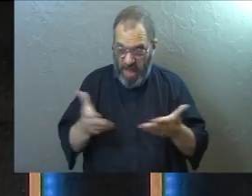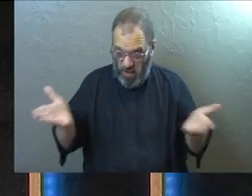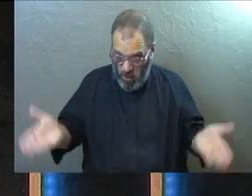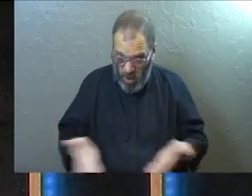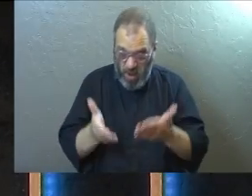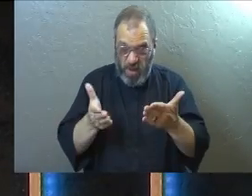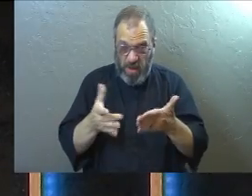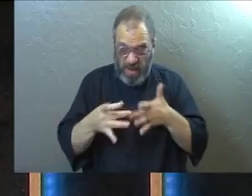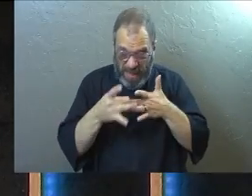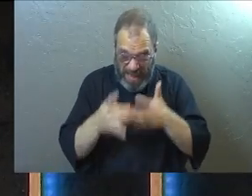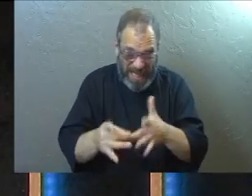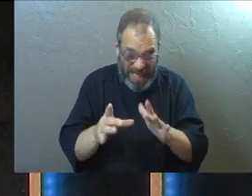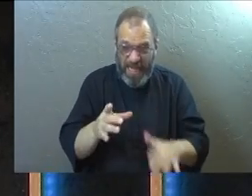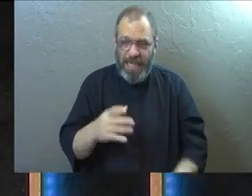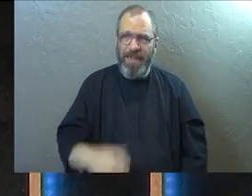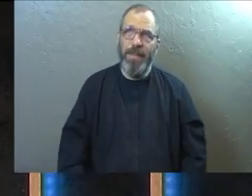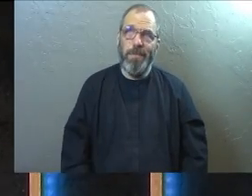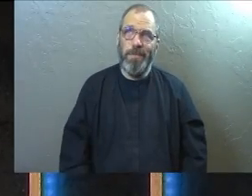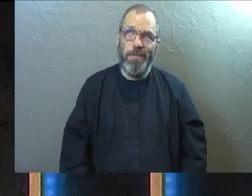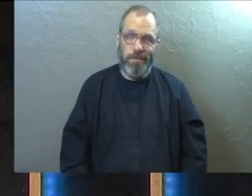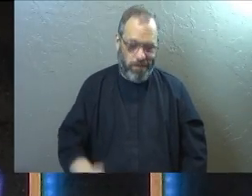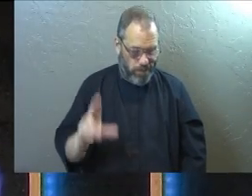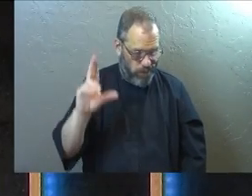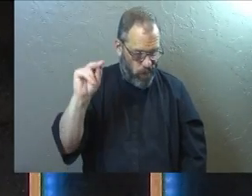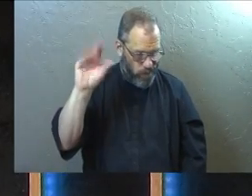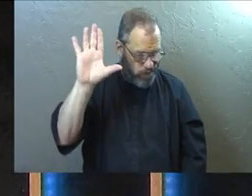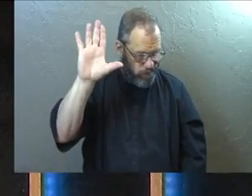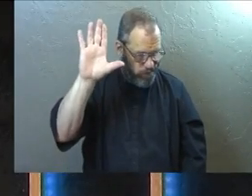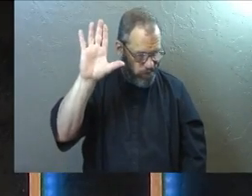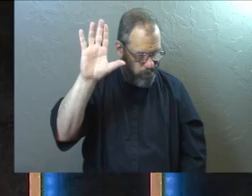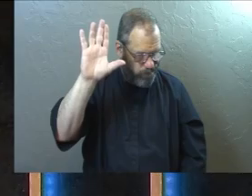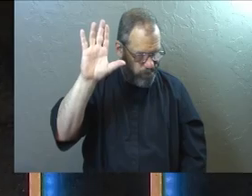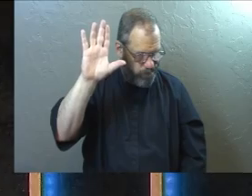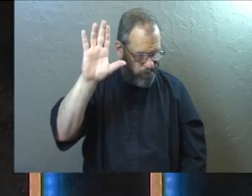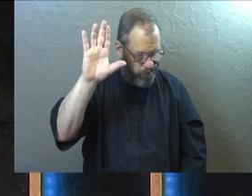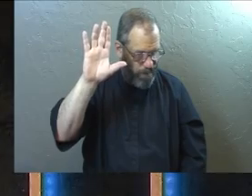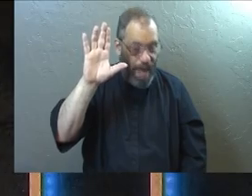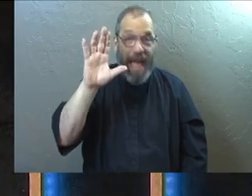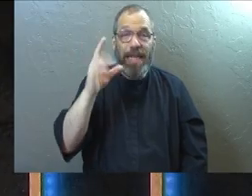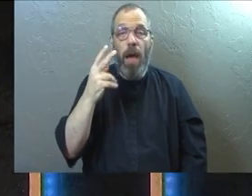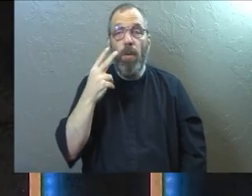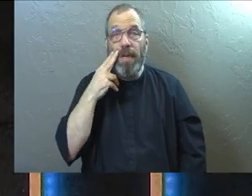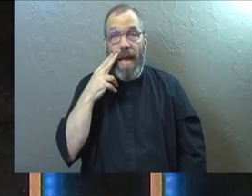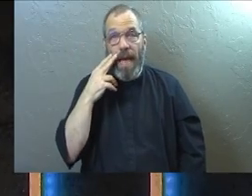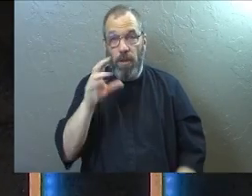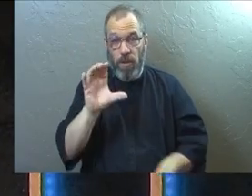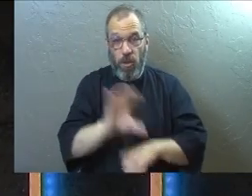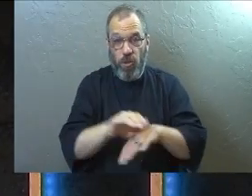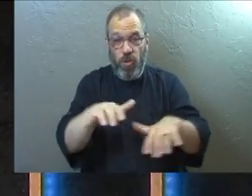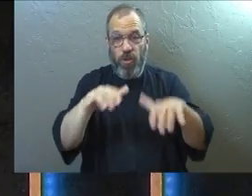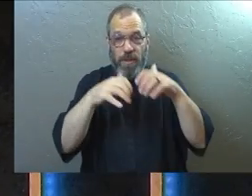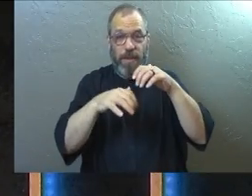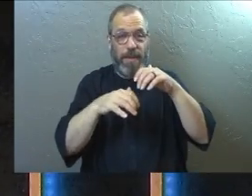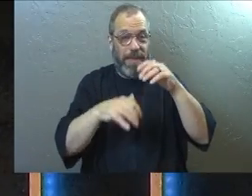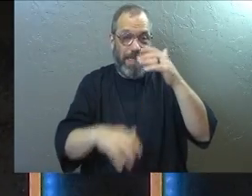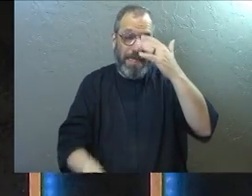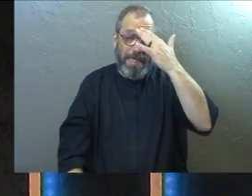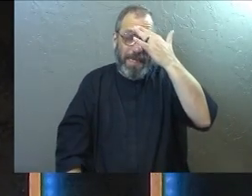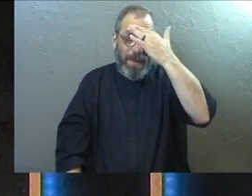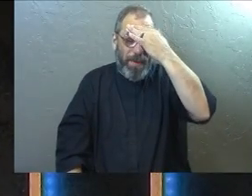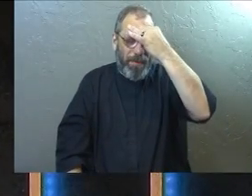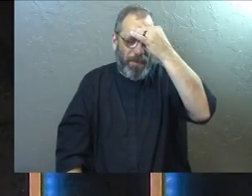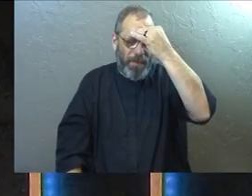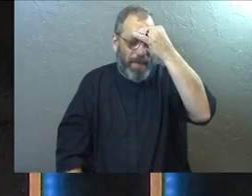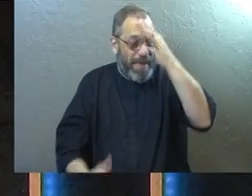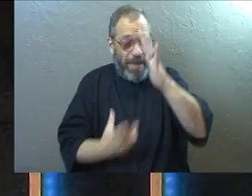encouragement and all that leading, you can say no. And when I look out across this room, I gotta tell you, and it's